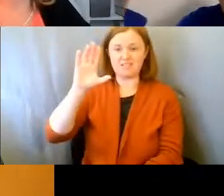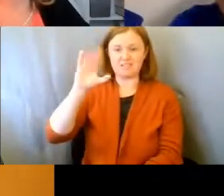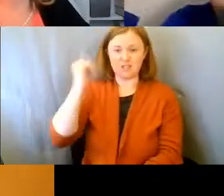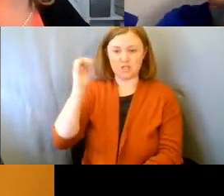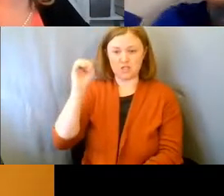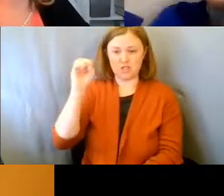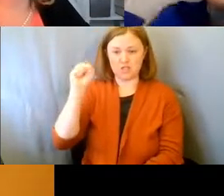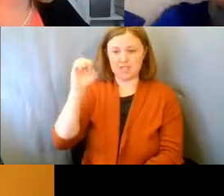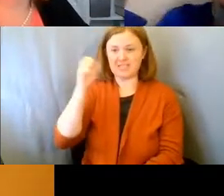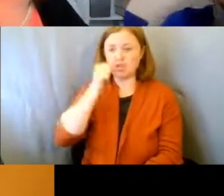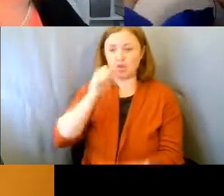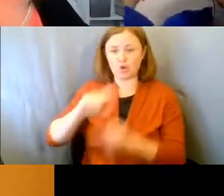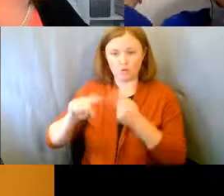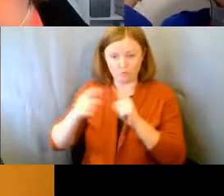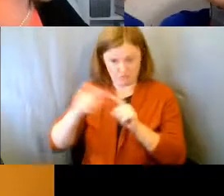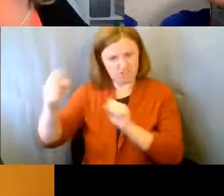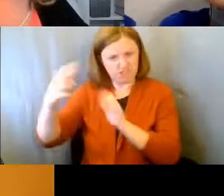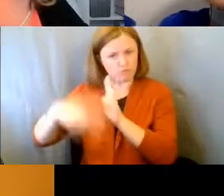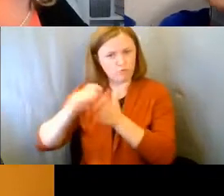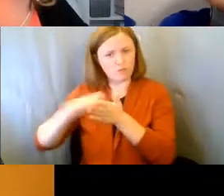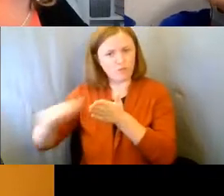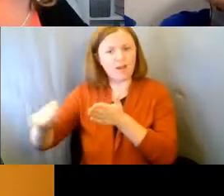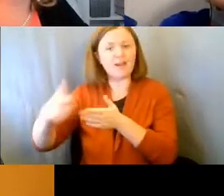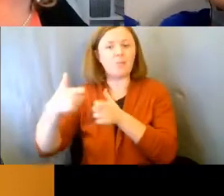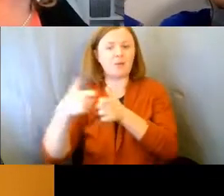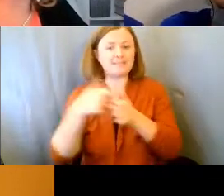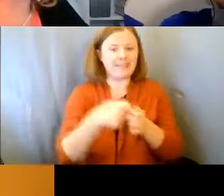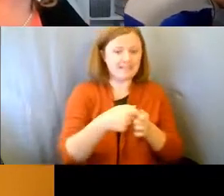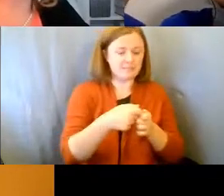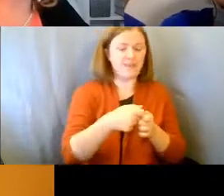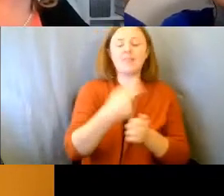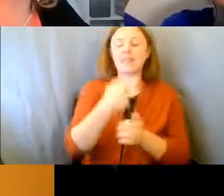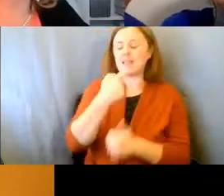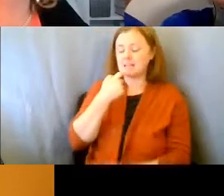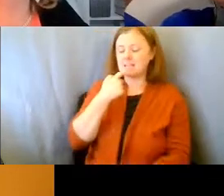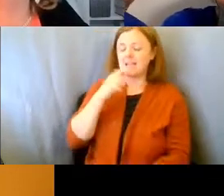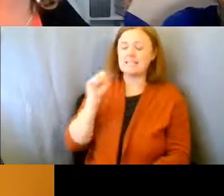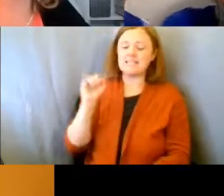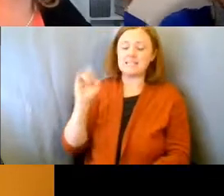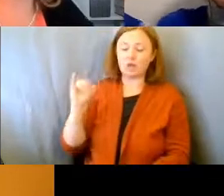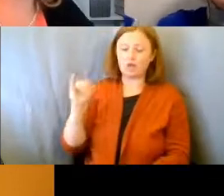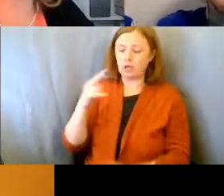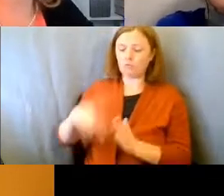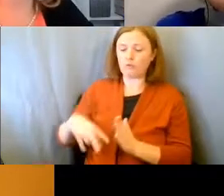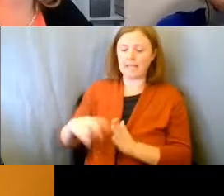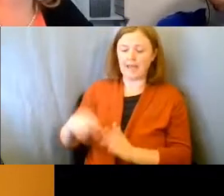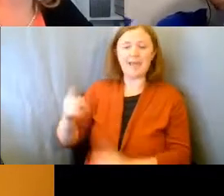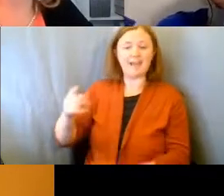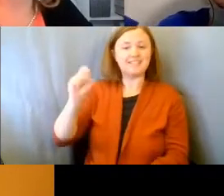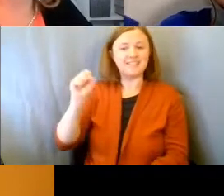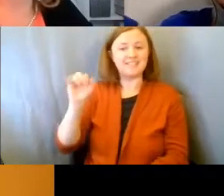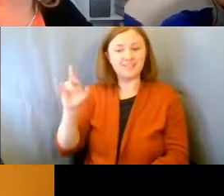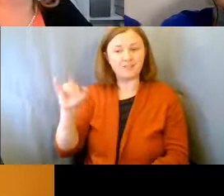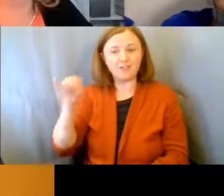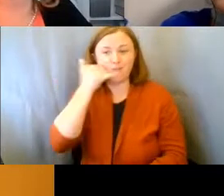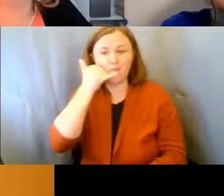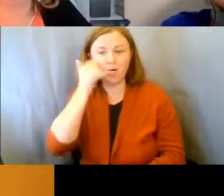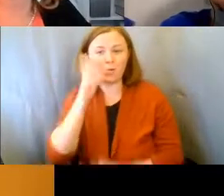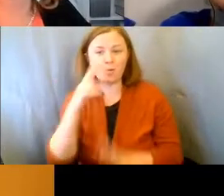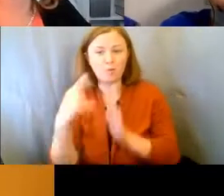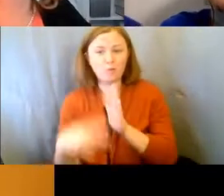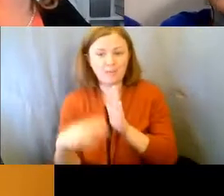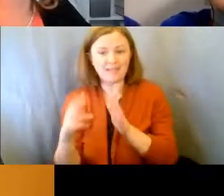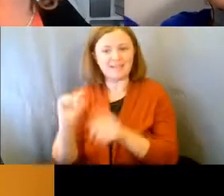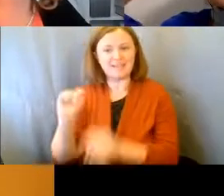texts him and he will say, Siri, read it. And Siri will read to him what the text is.